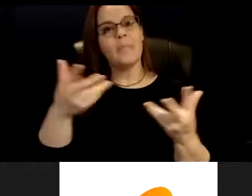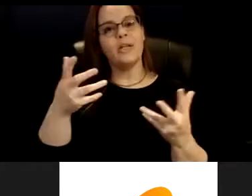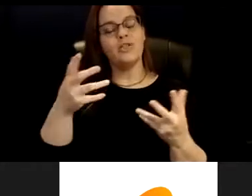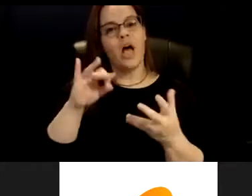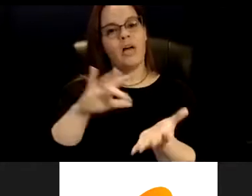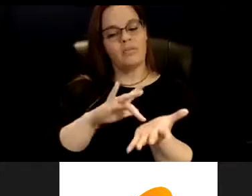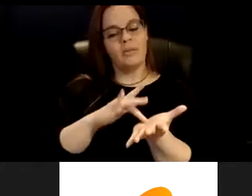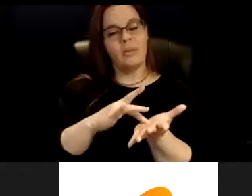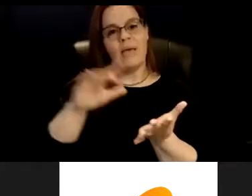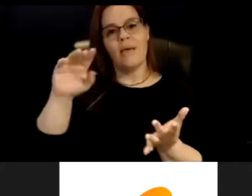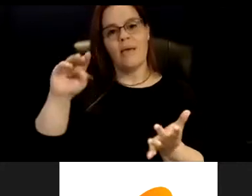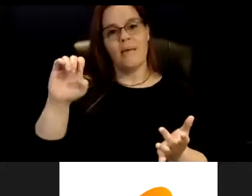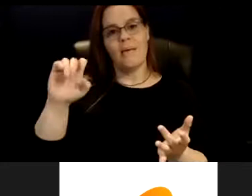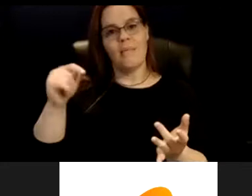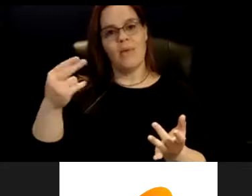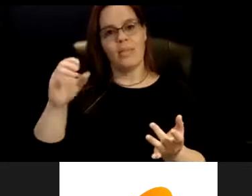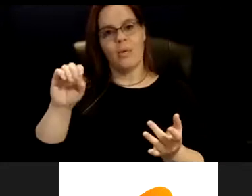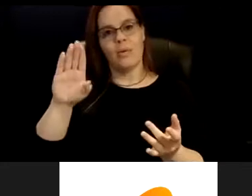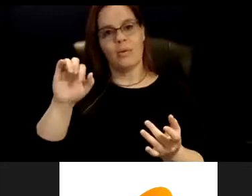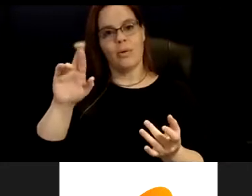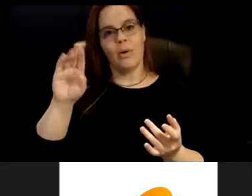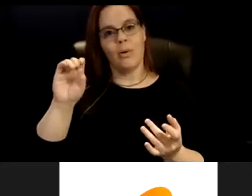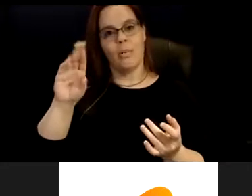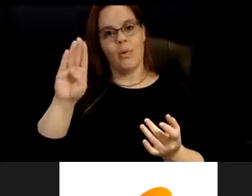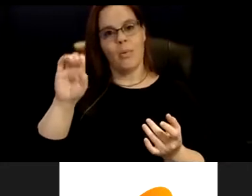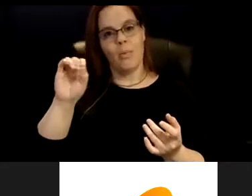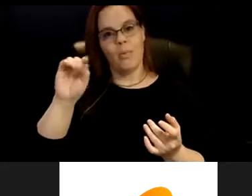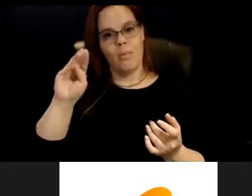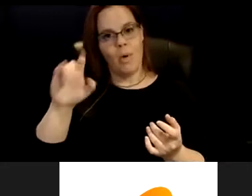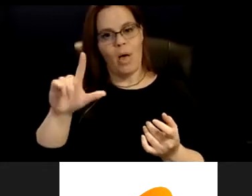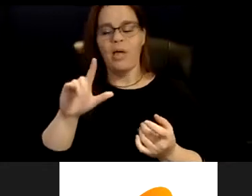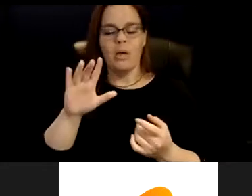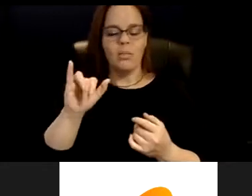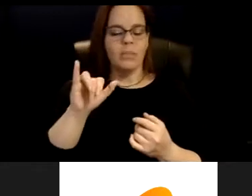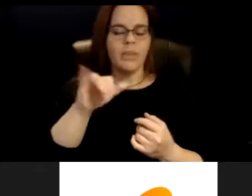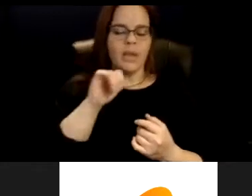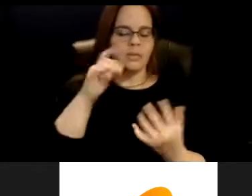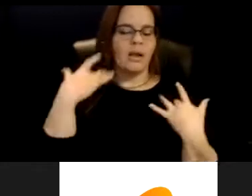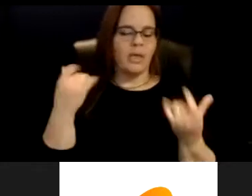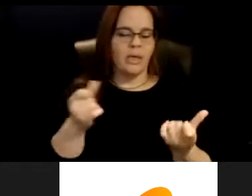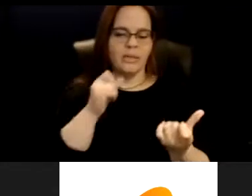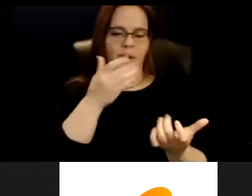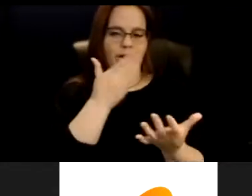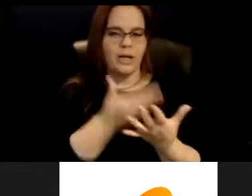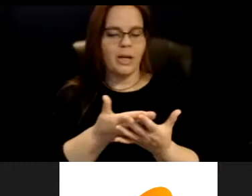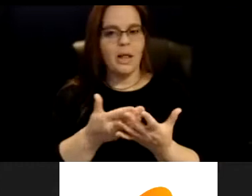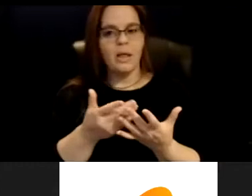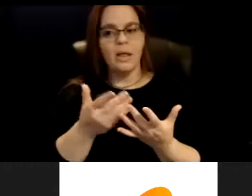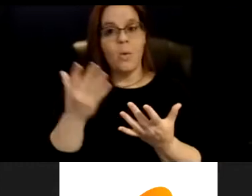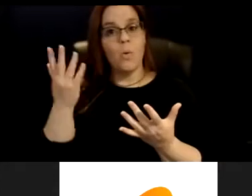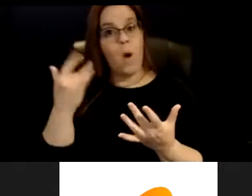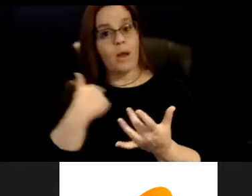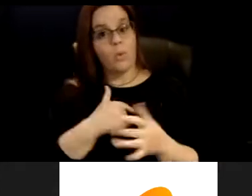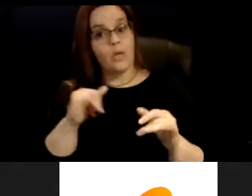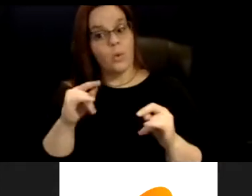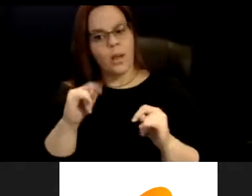Um, but that's not good. It's not healthy. Um, but we do that because society has this way of interacting with us when